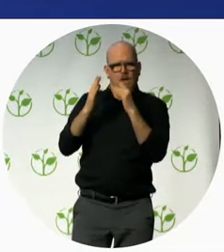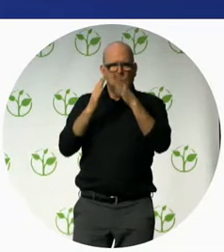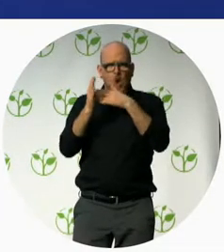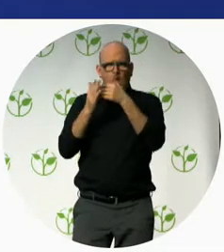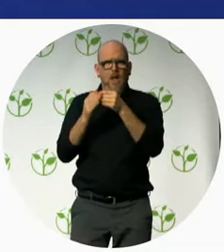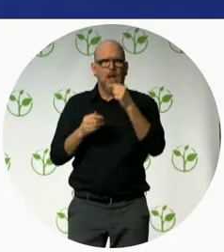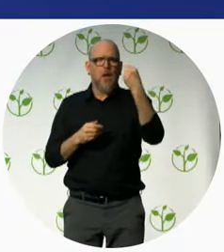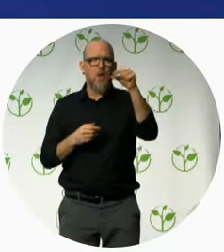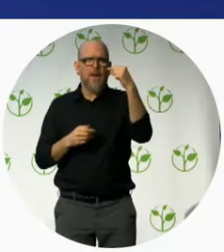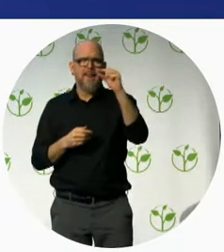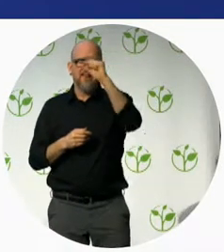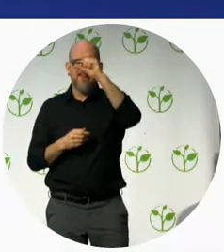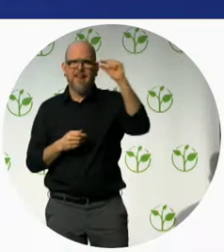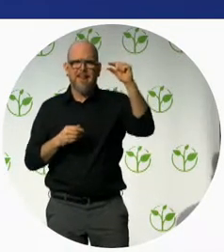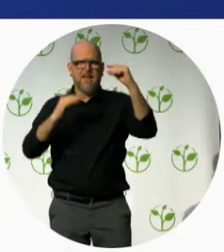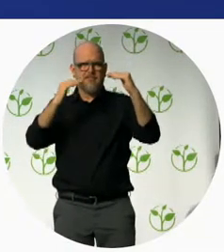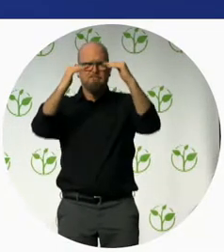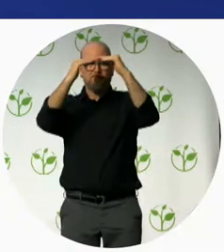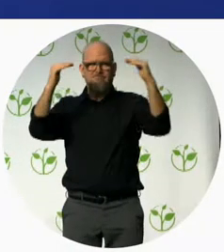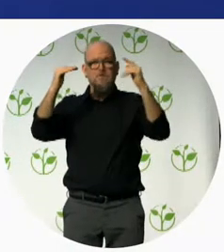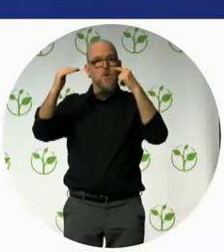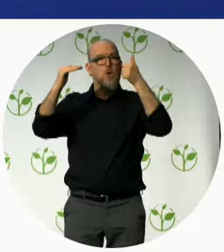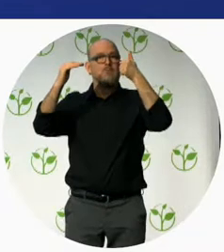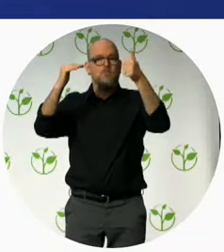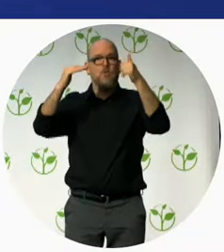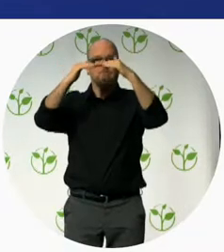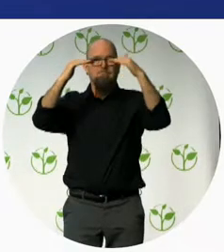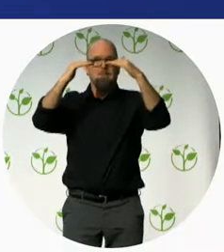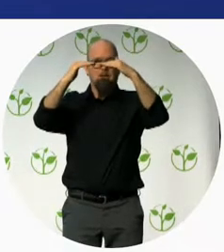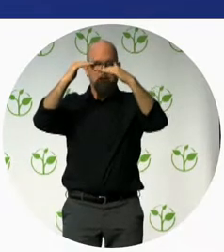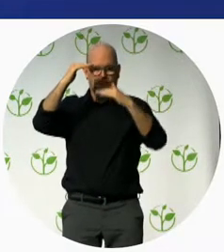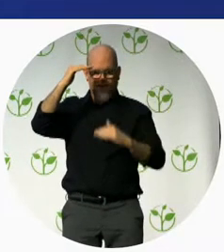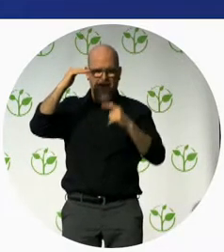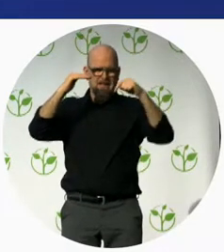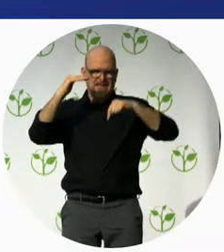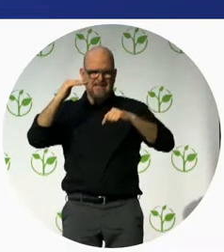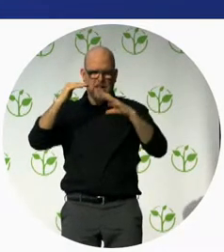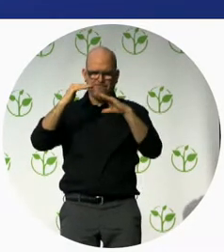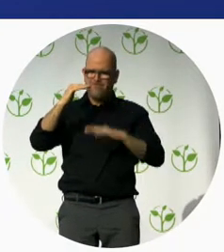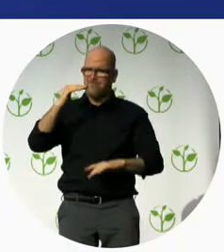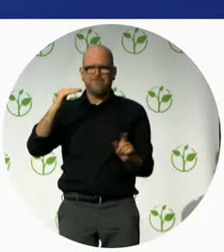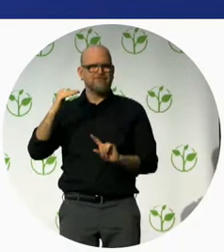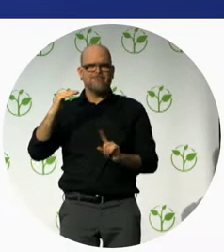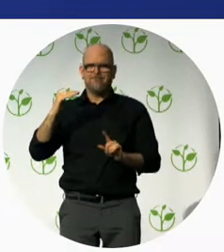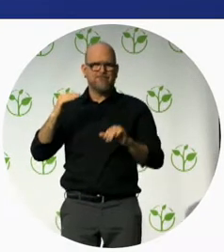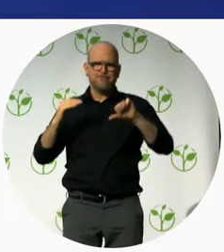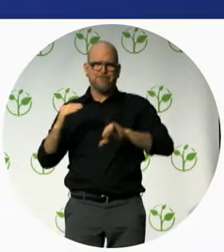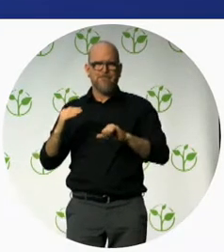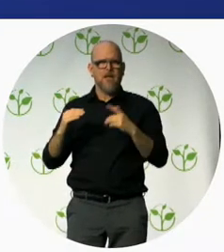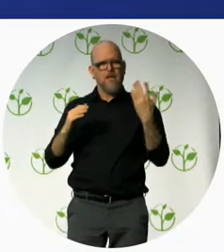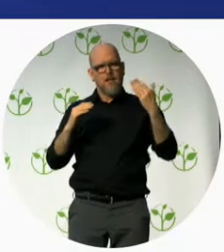is then the developmental picture of each